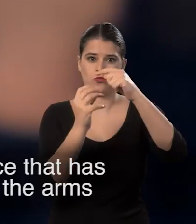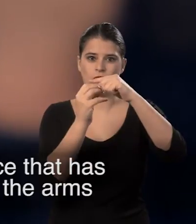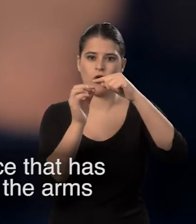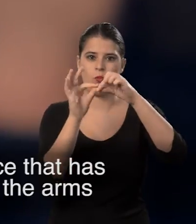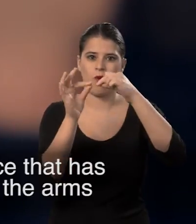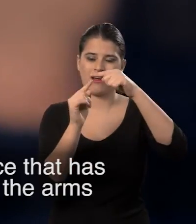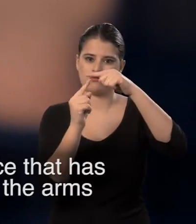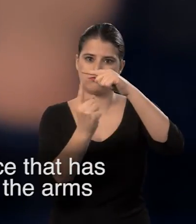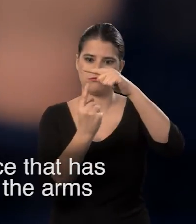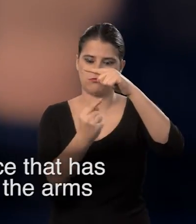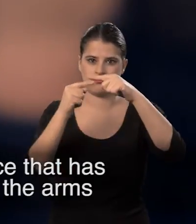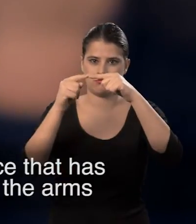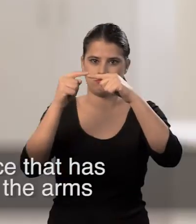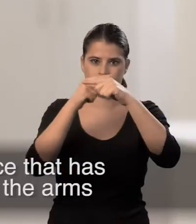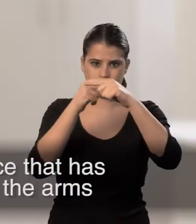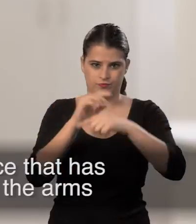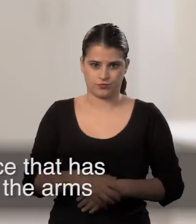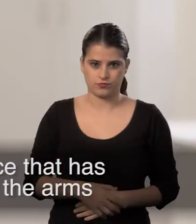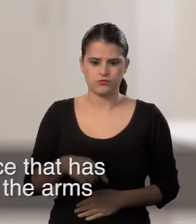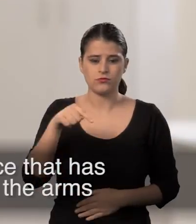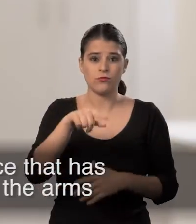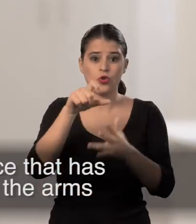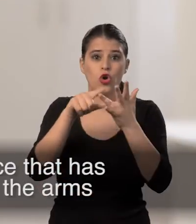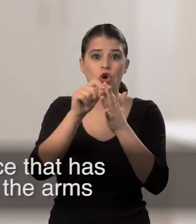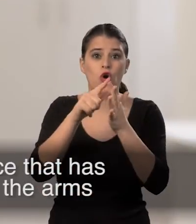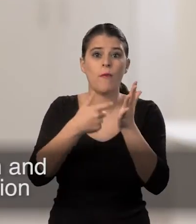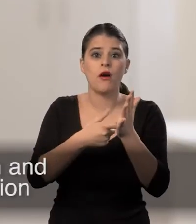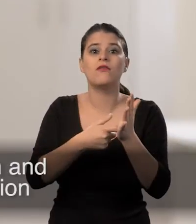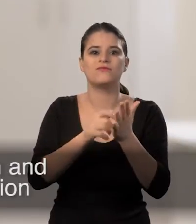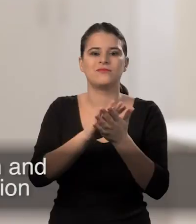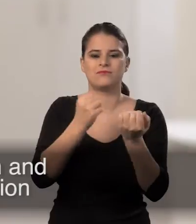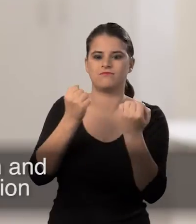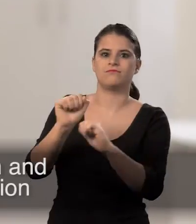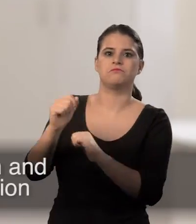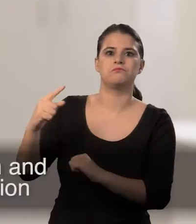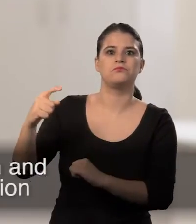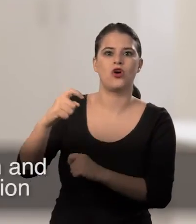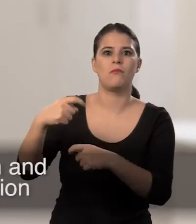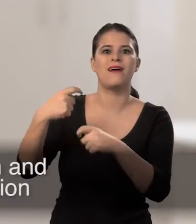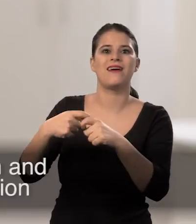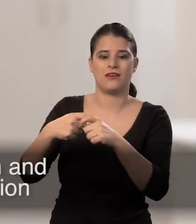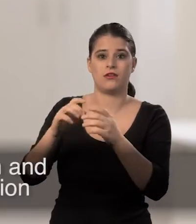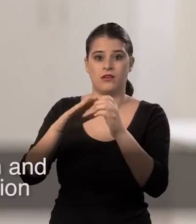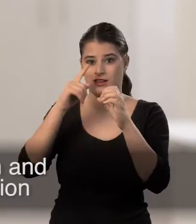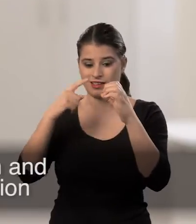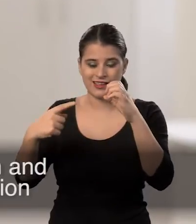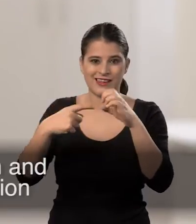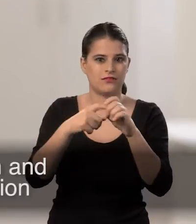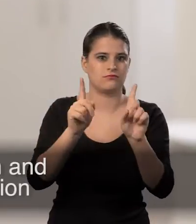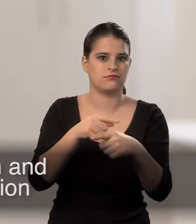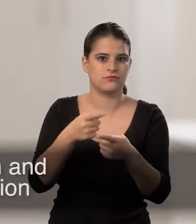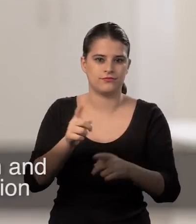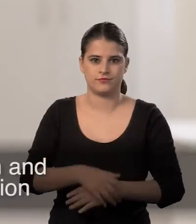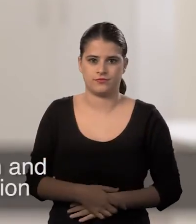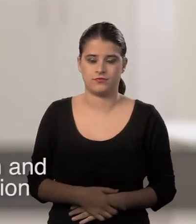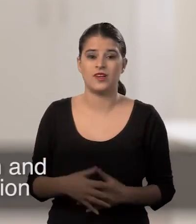device that has thin wire around the body and on the arms. The copper is toxic to sperm and egg and prevents